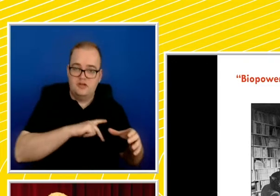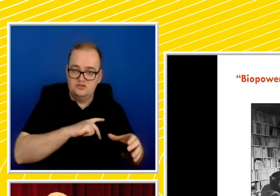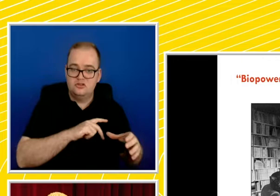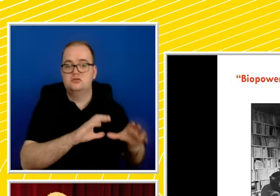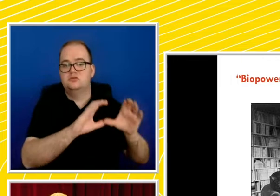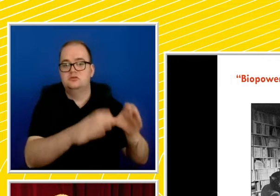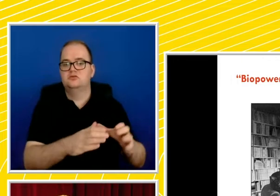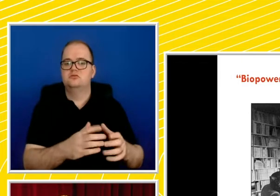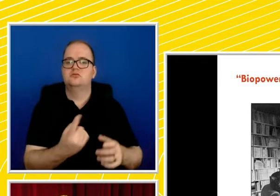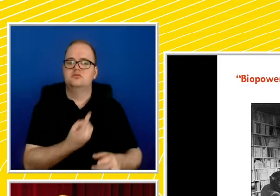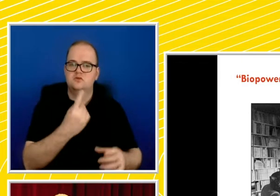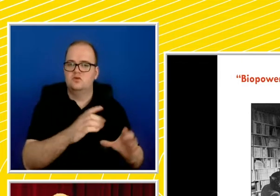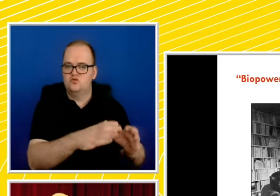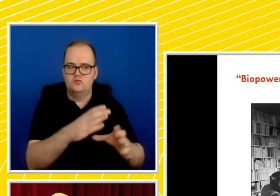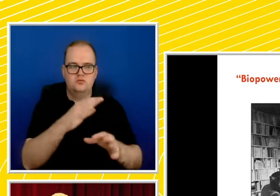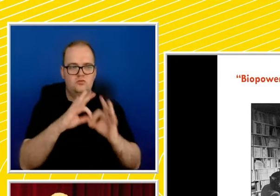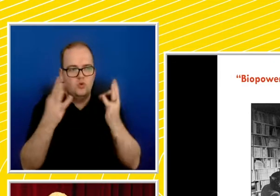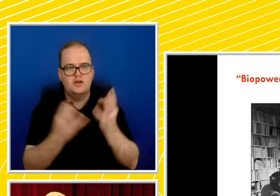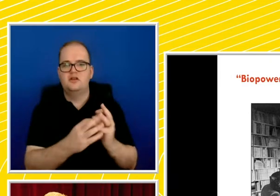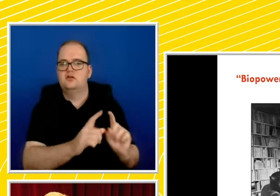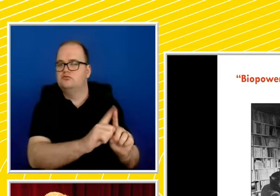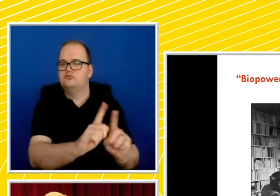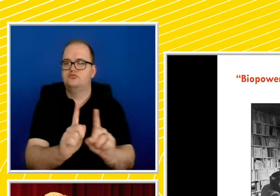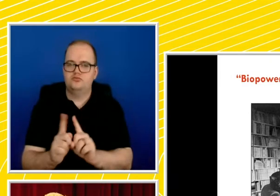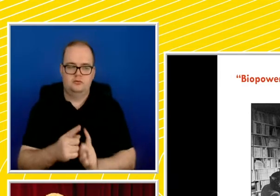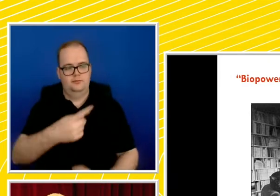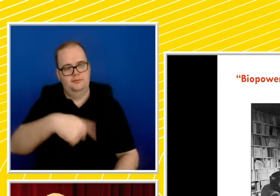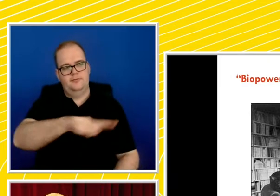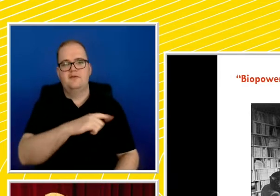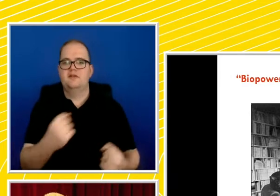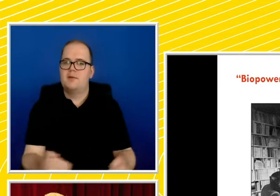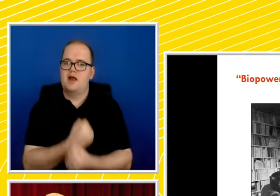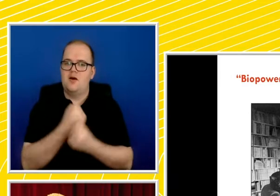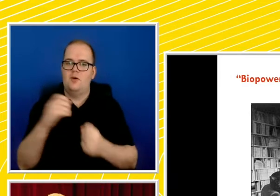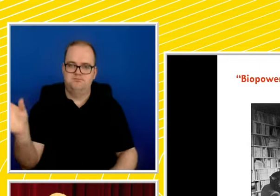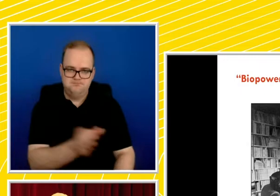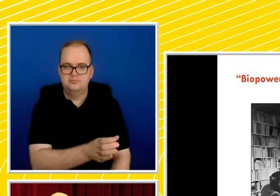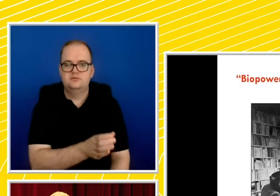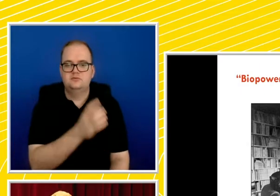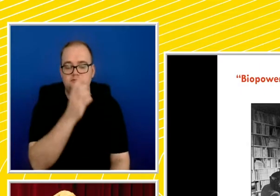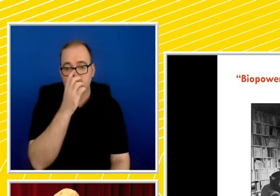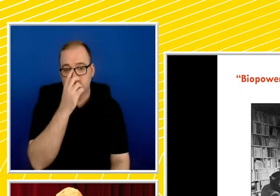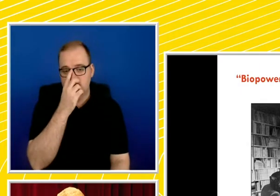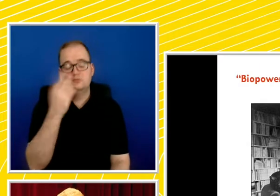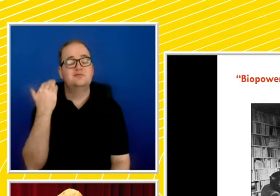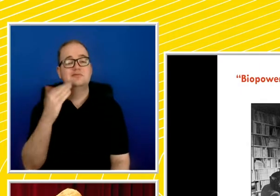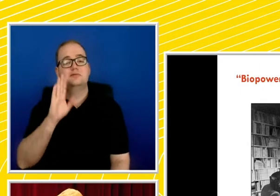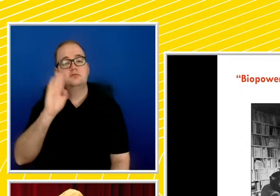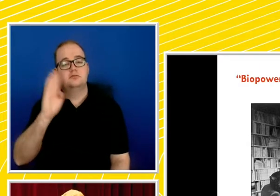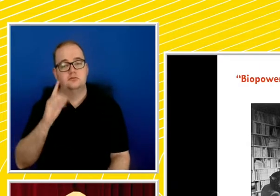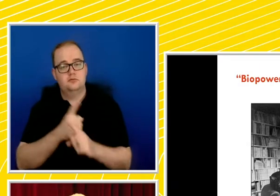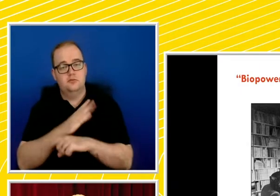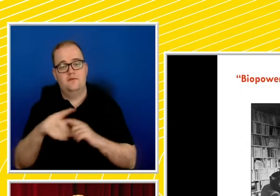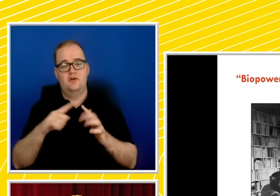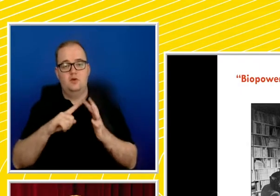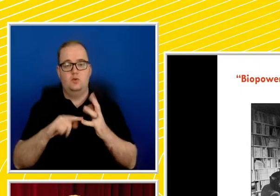groups, institutions, the sorts of discursive power that we saw in Darren's talk about eugenics and the discourse of eugenics and